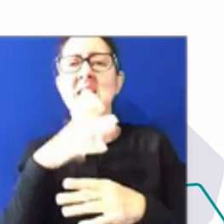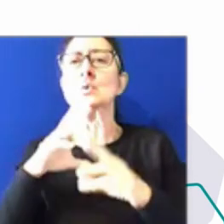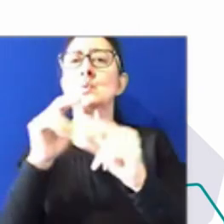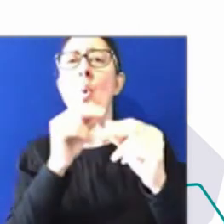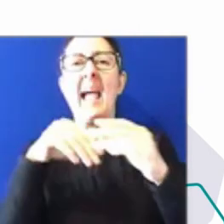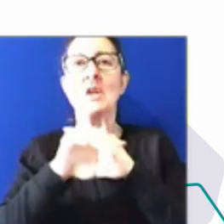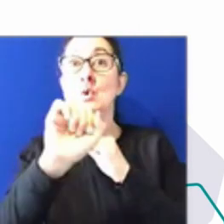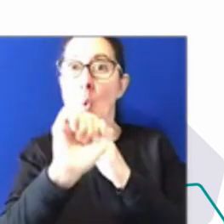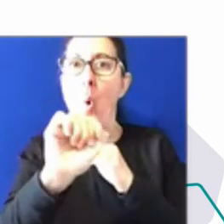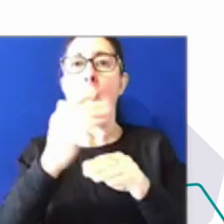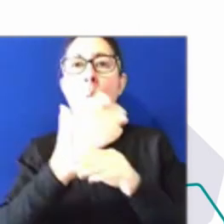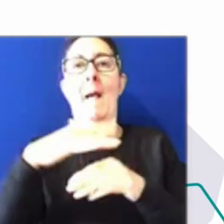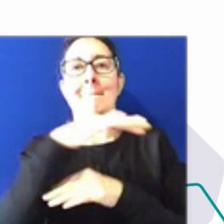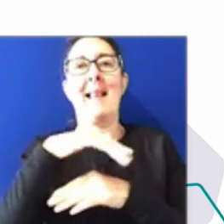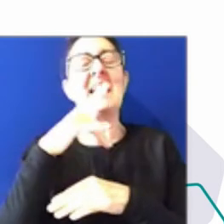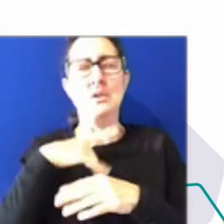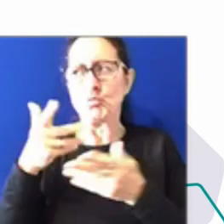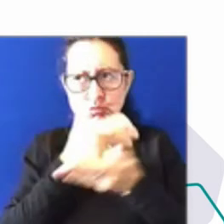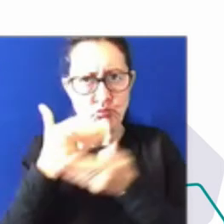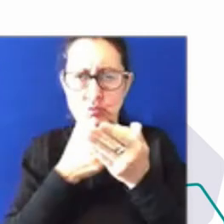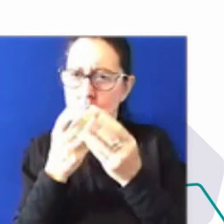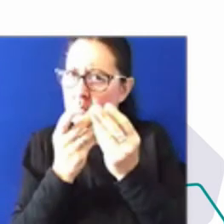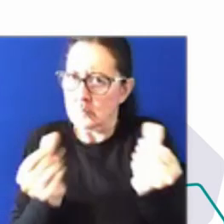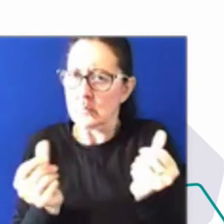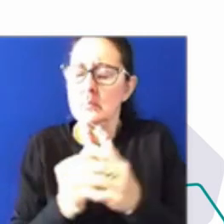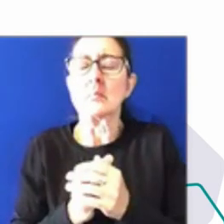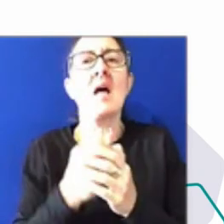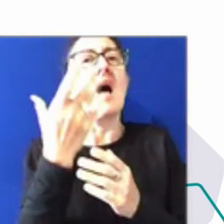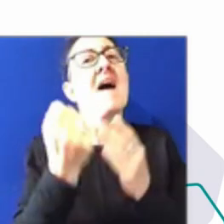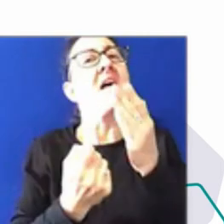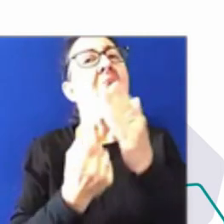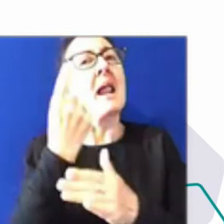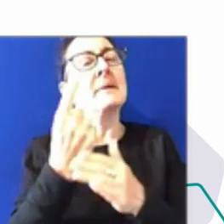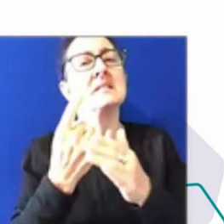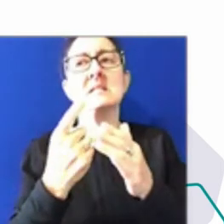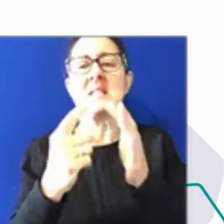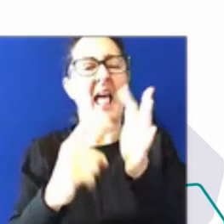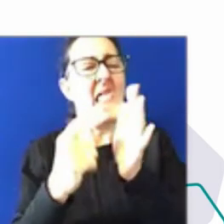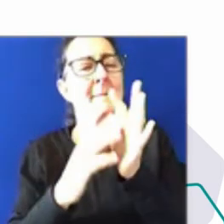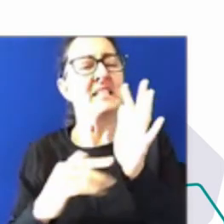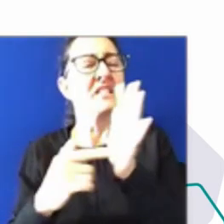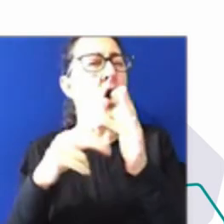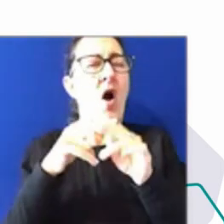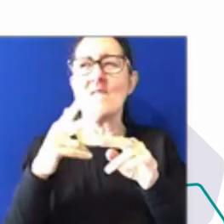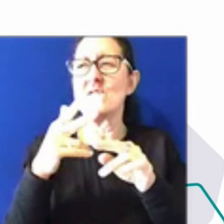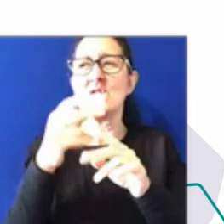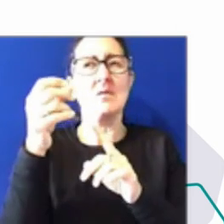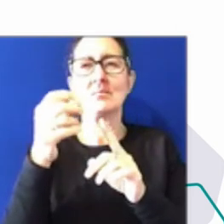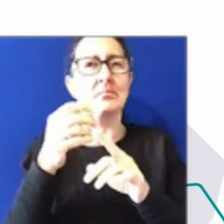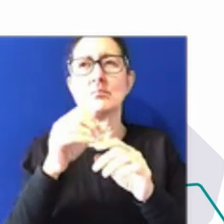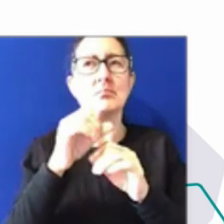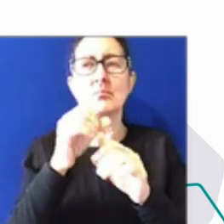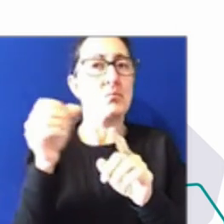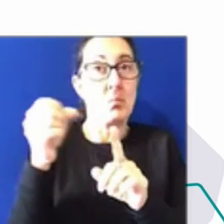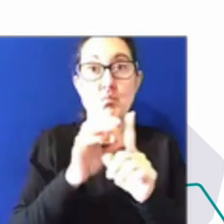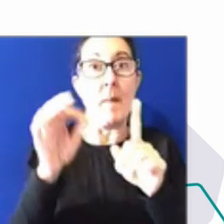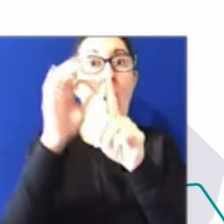There are elements of our recruitment and promotion. Quite a lot of it is actually set out under our Public Service Act